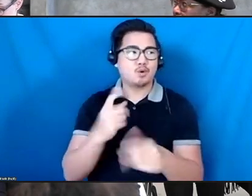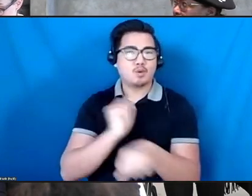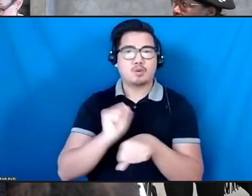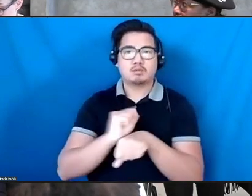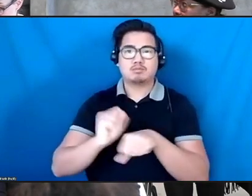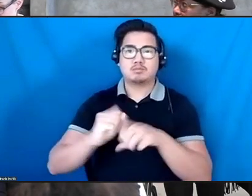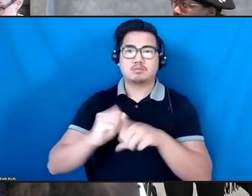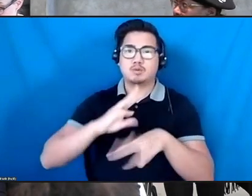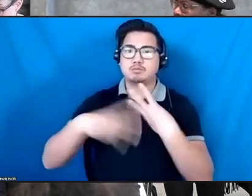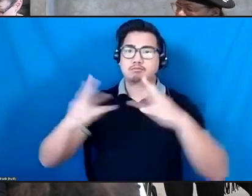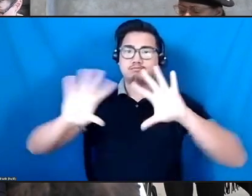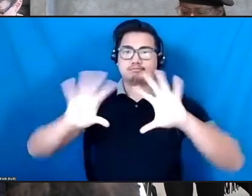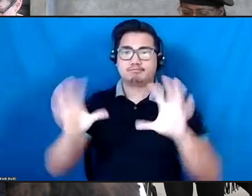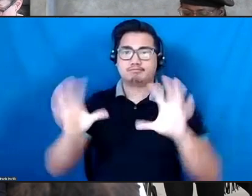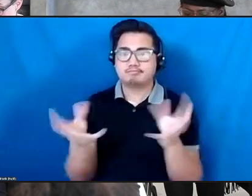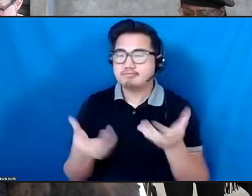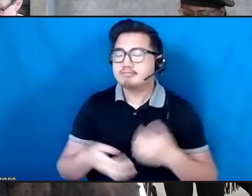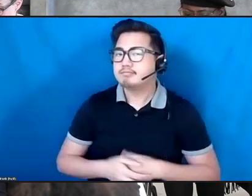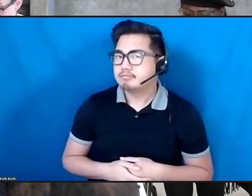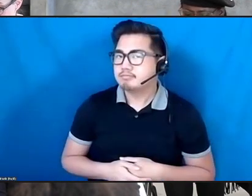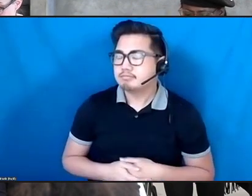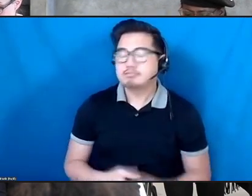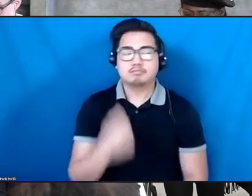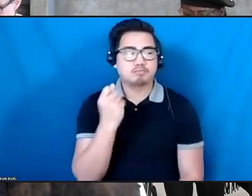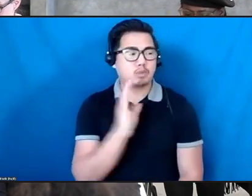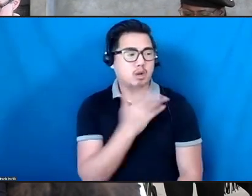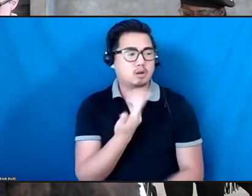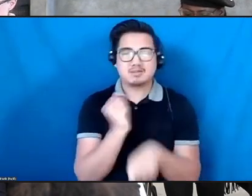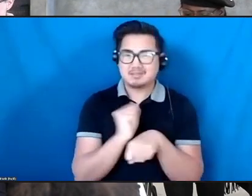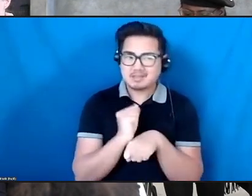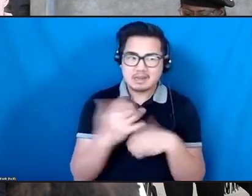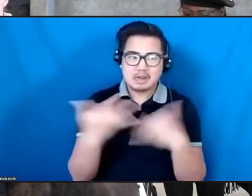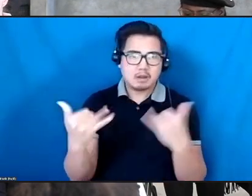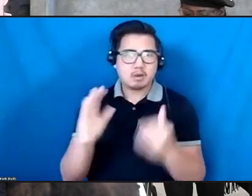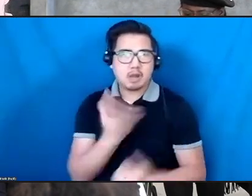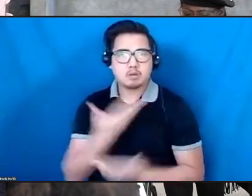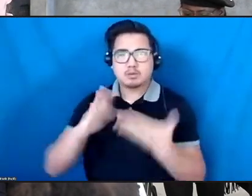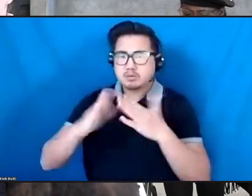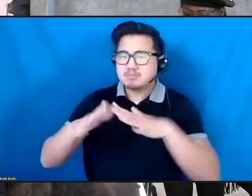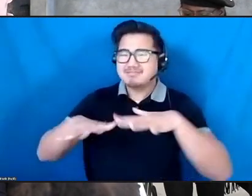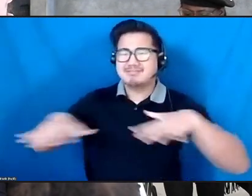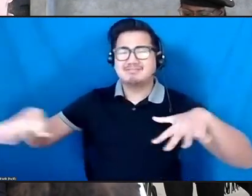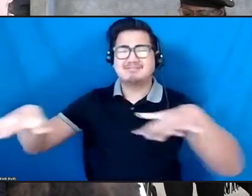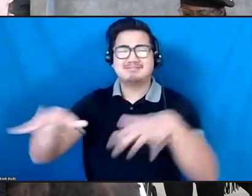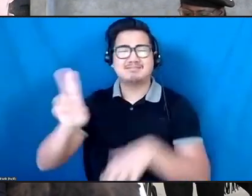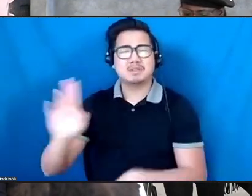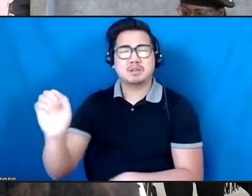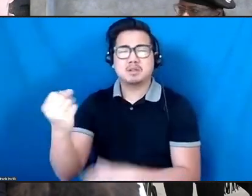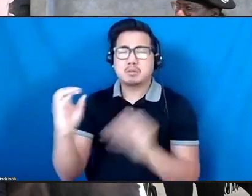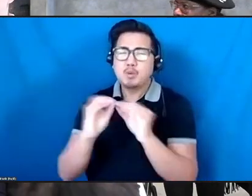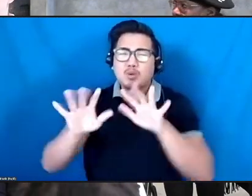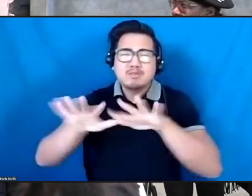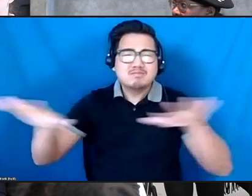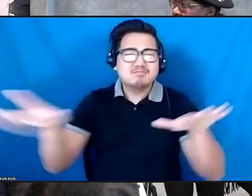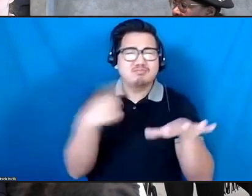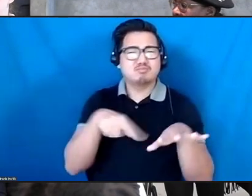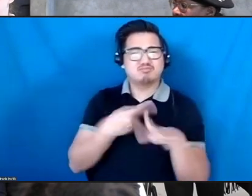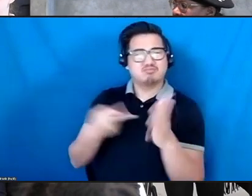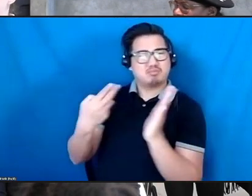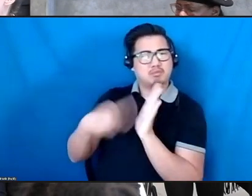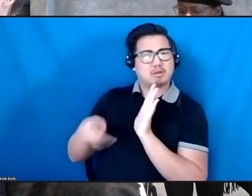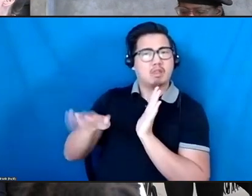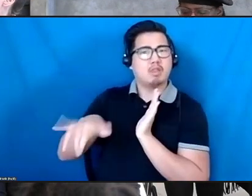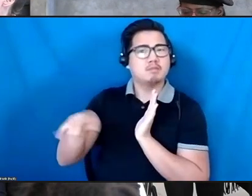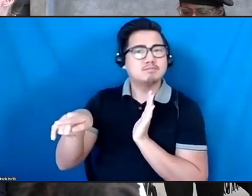mission is in service of our increasingly diverse communities throughout the country. IPC celebrates its role as